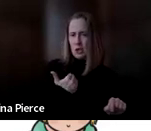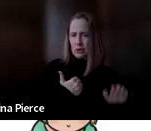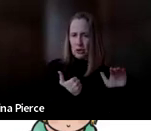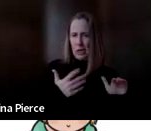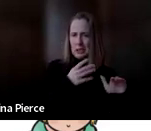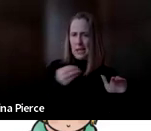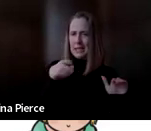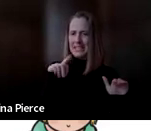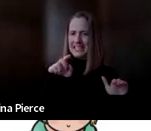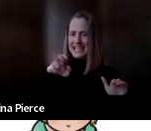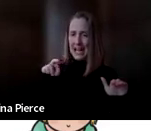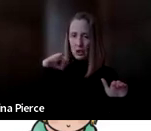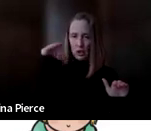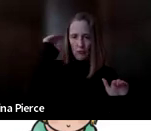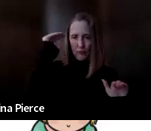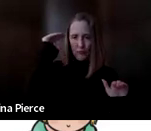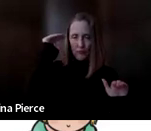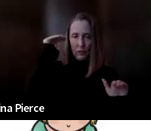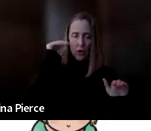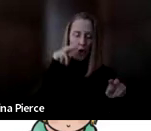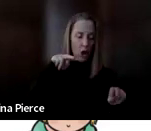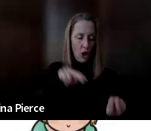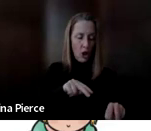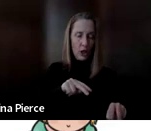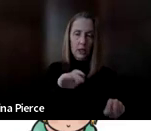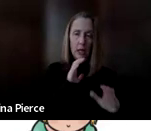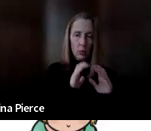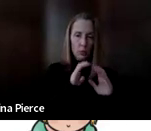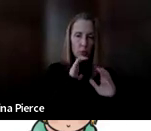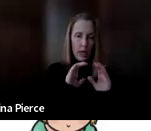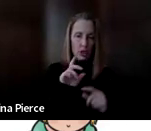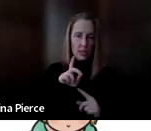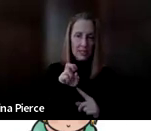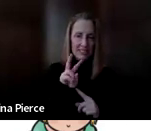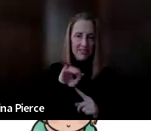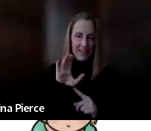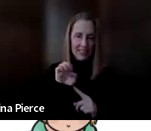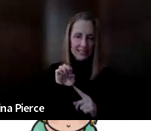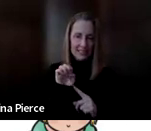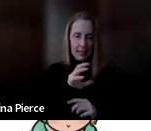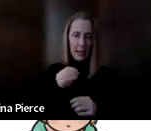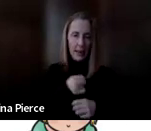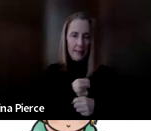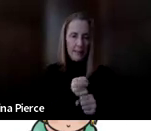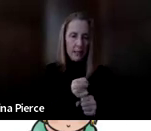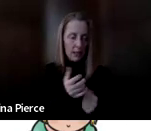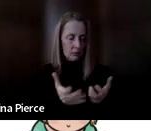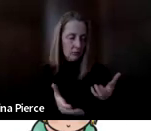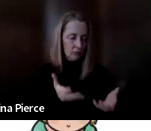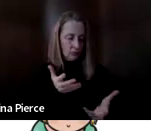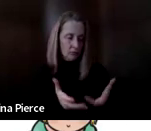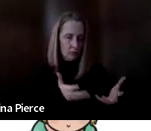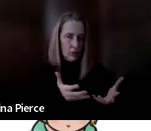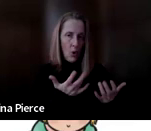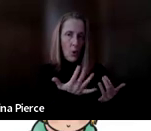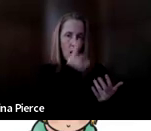both looking at a communication device and making different hand gestures while they're waiting for the